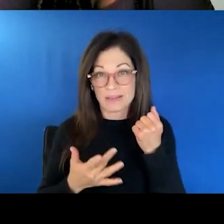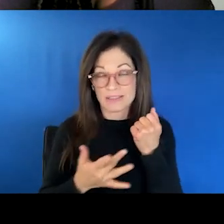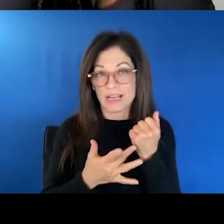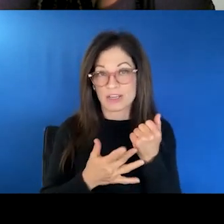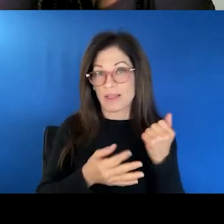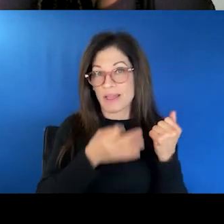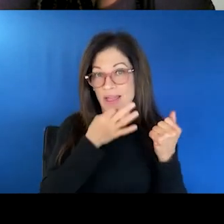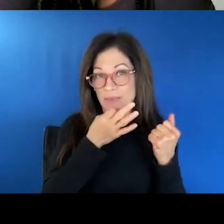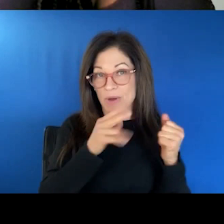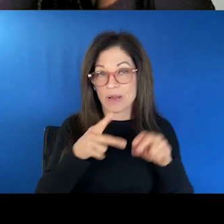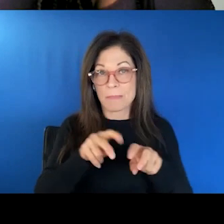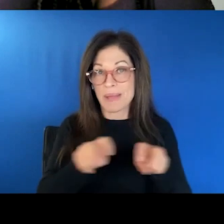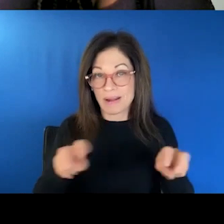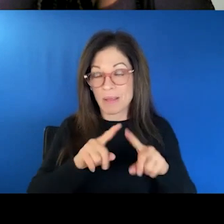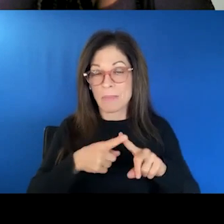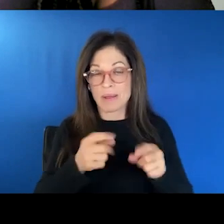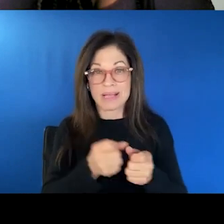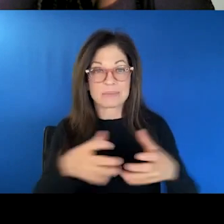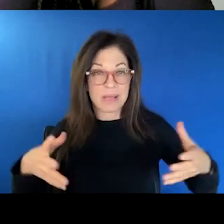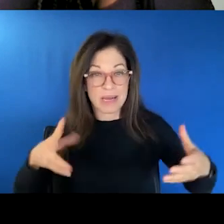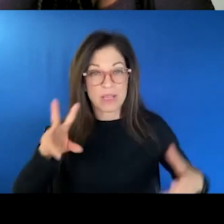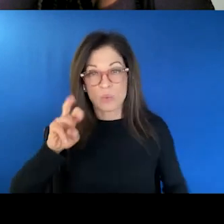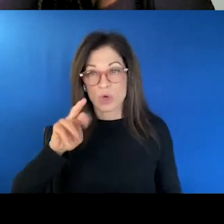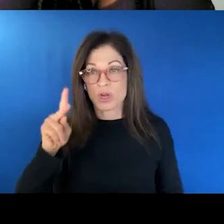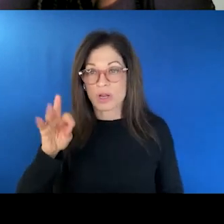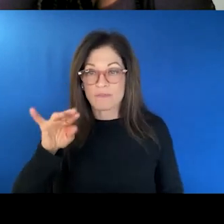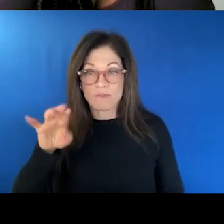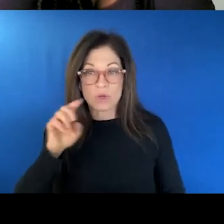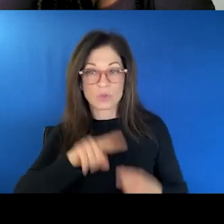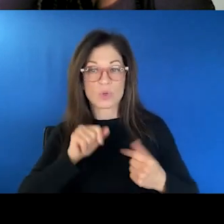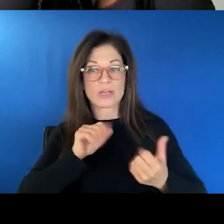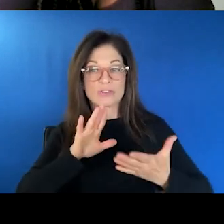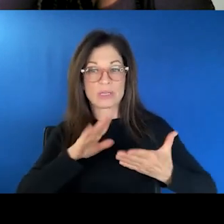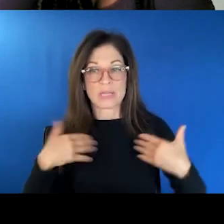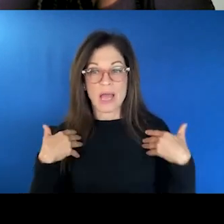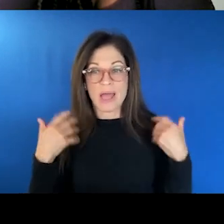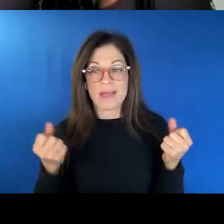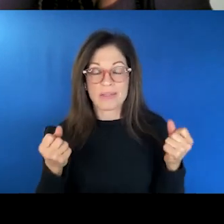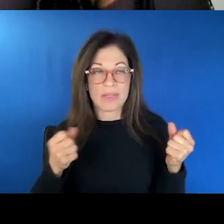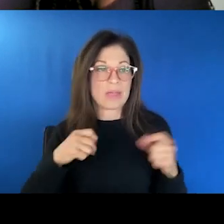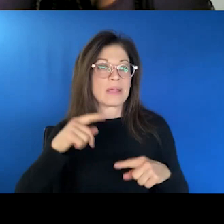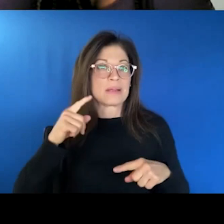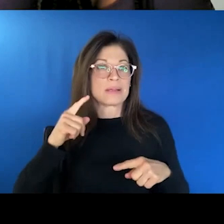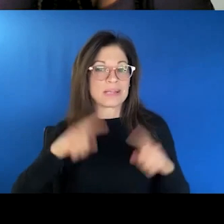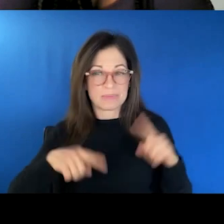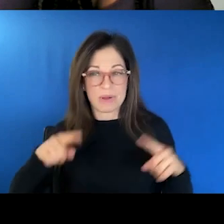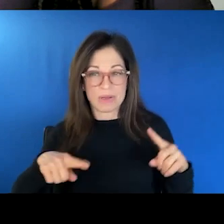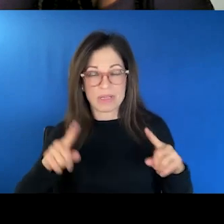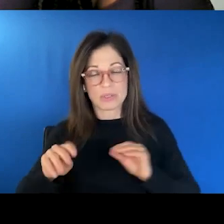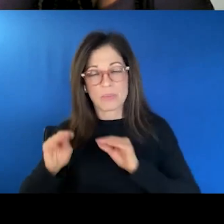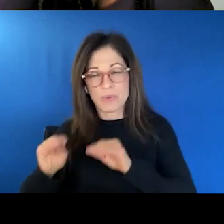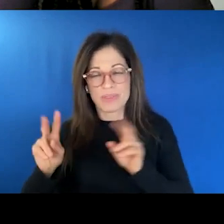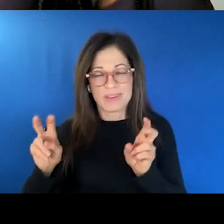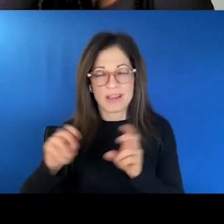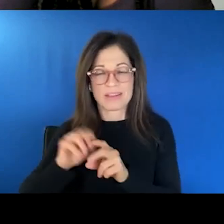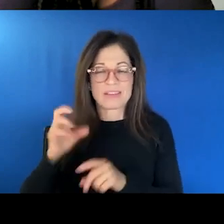workforce, um, and especially the, the, uh, the workforce to address, um, health disparities. Um, I actually put the title in the chat before too.